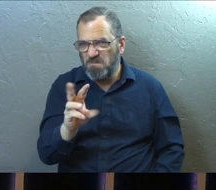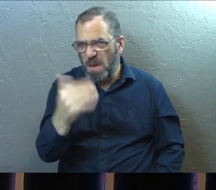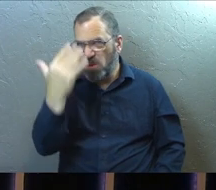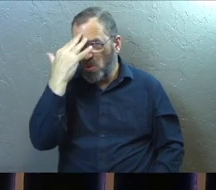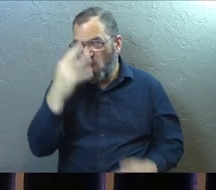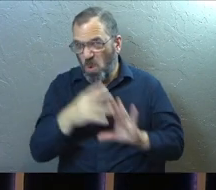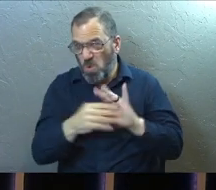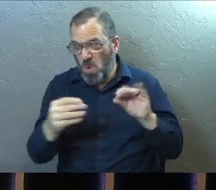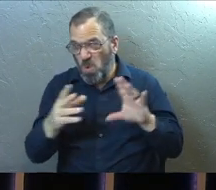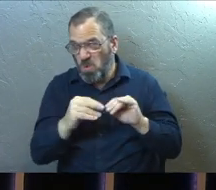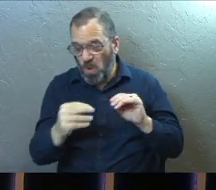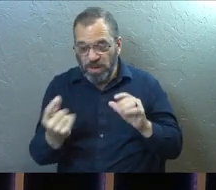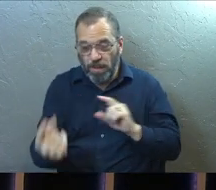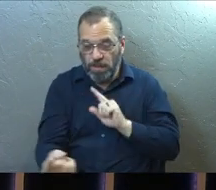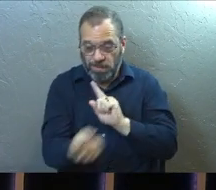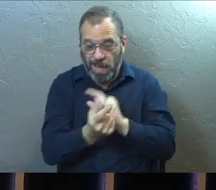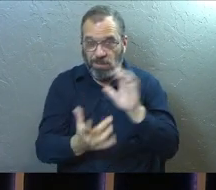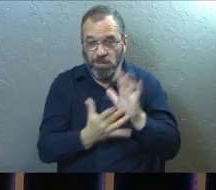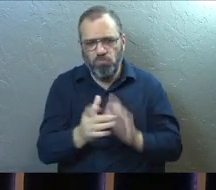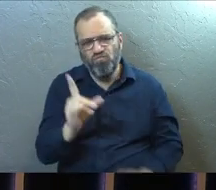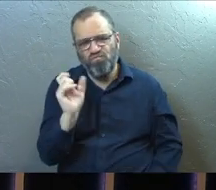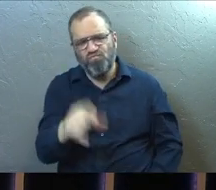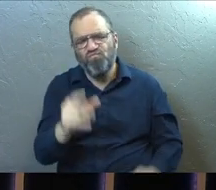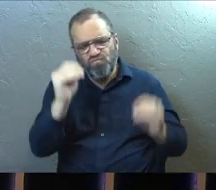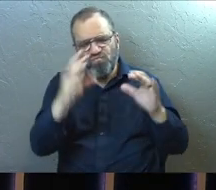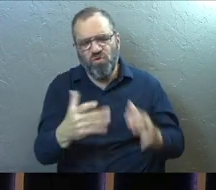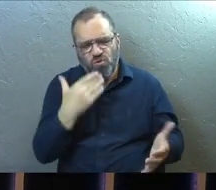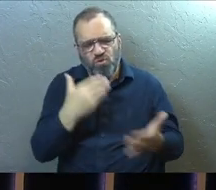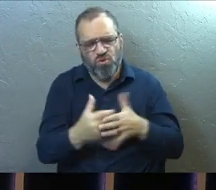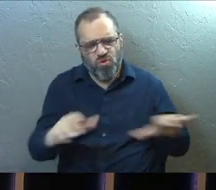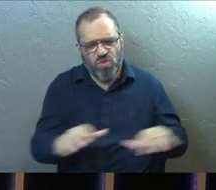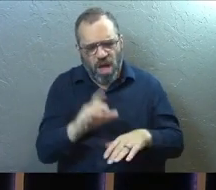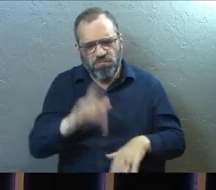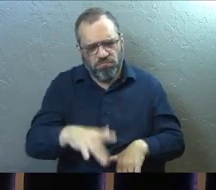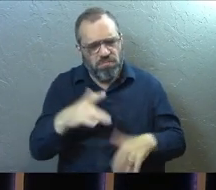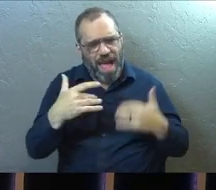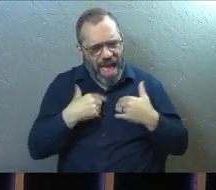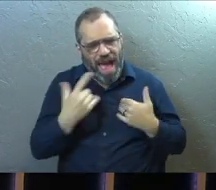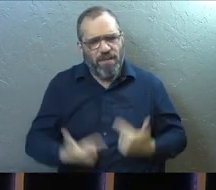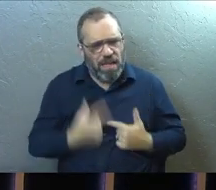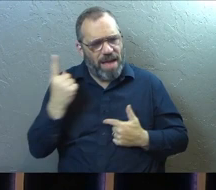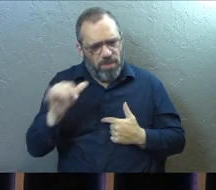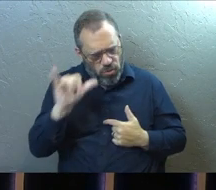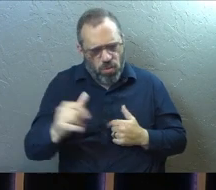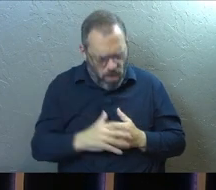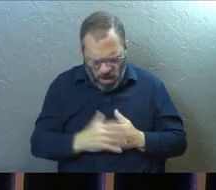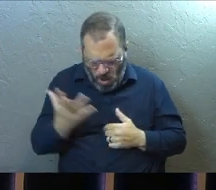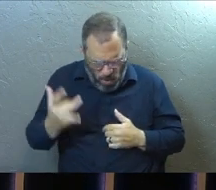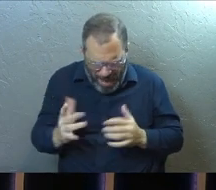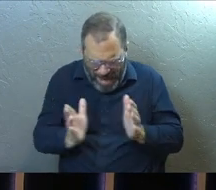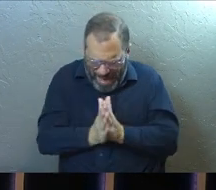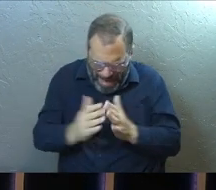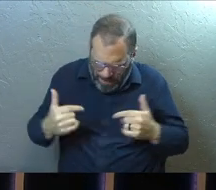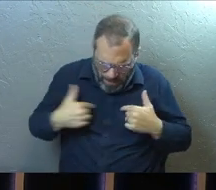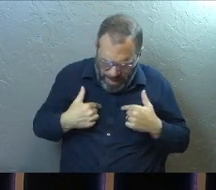know this story. Someone came to Jesus with a question. Teacher, what good deed must I do to have eternal life? Why ask me about what is good?